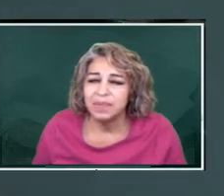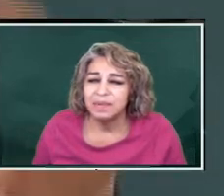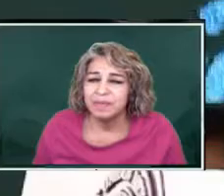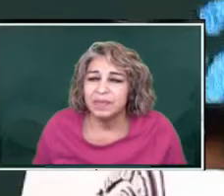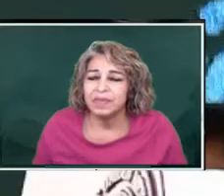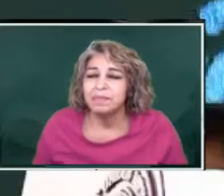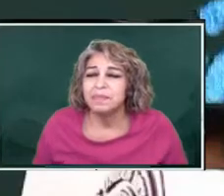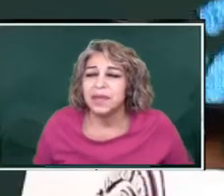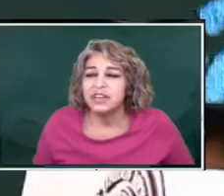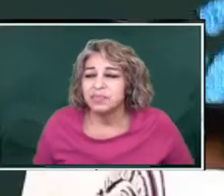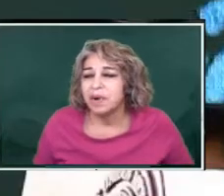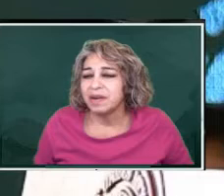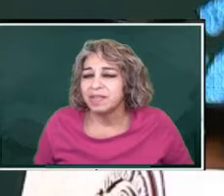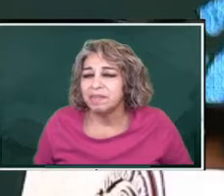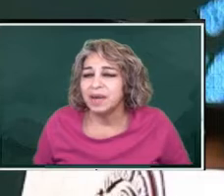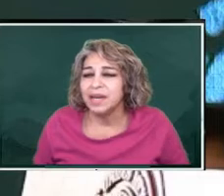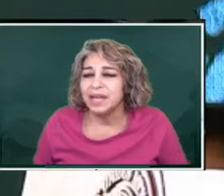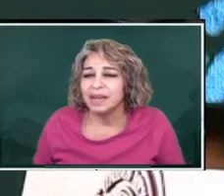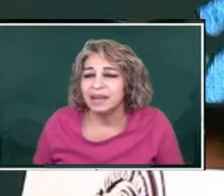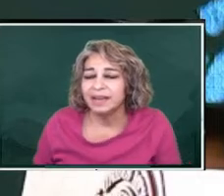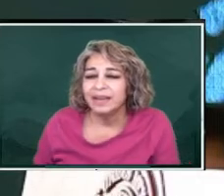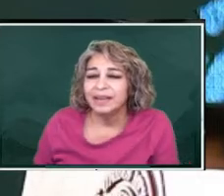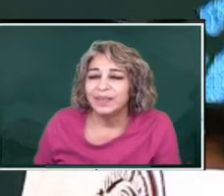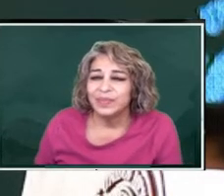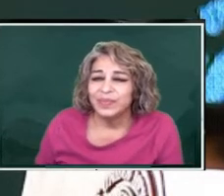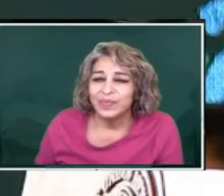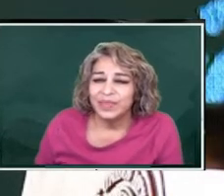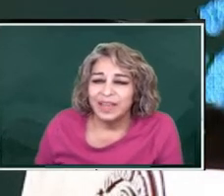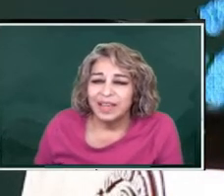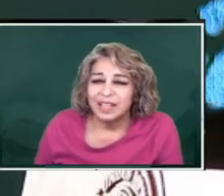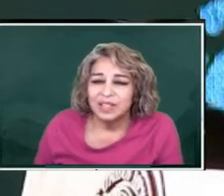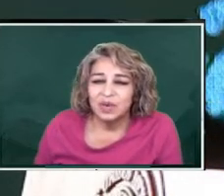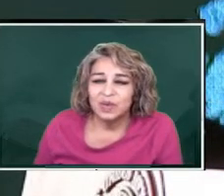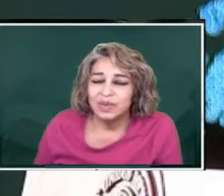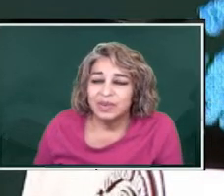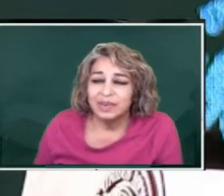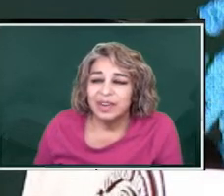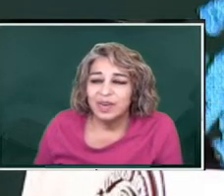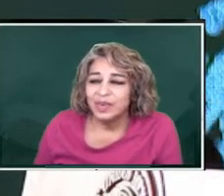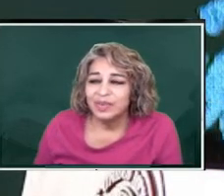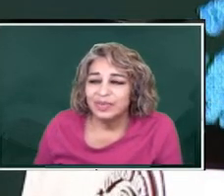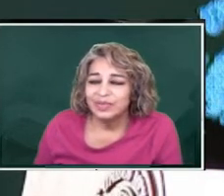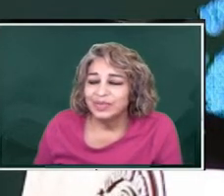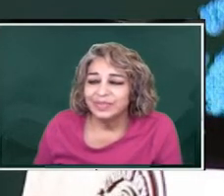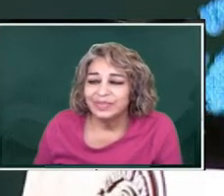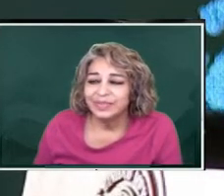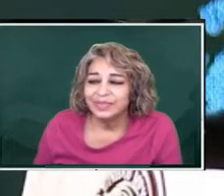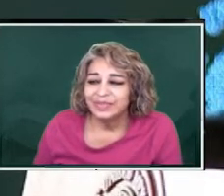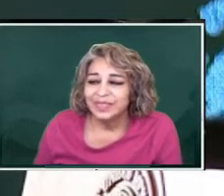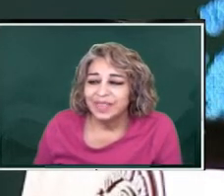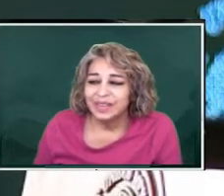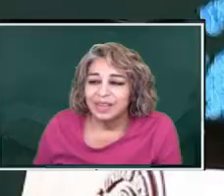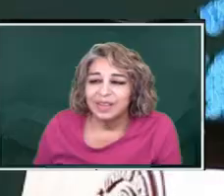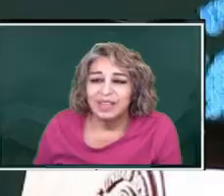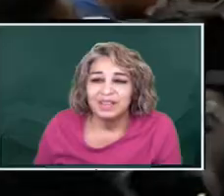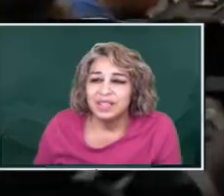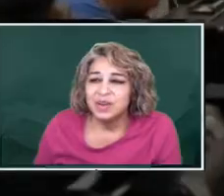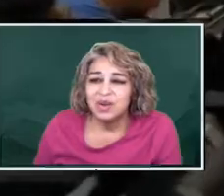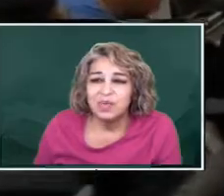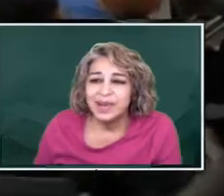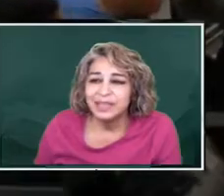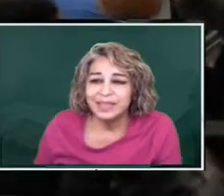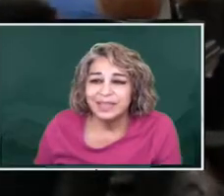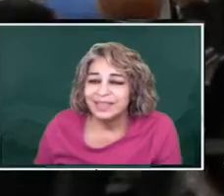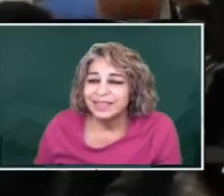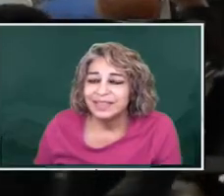keep the major part of the money. So no, there is